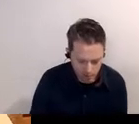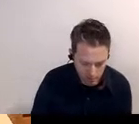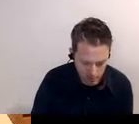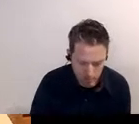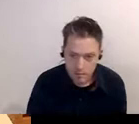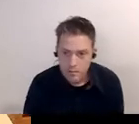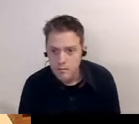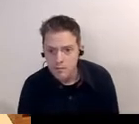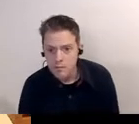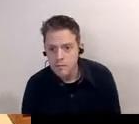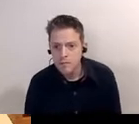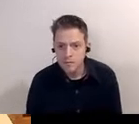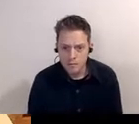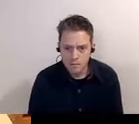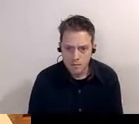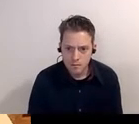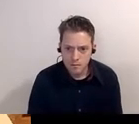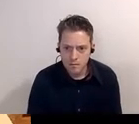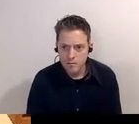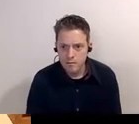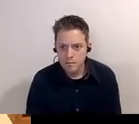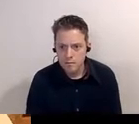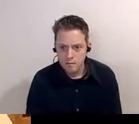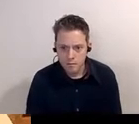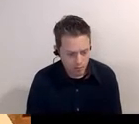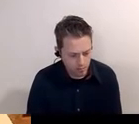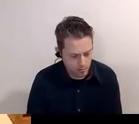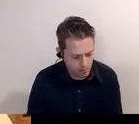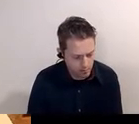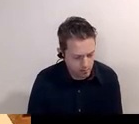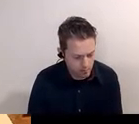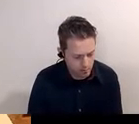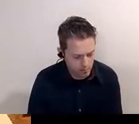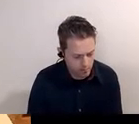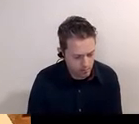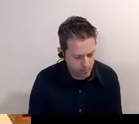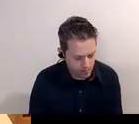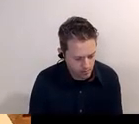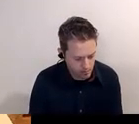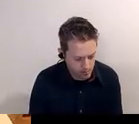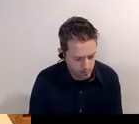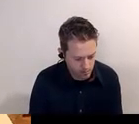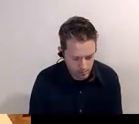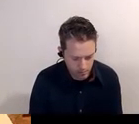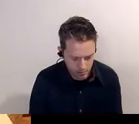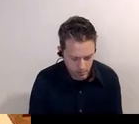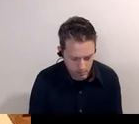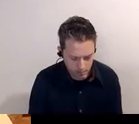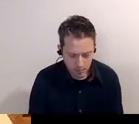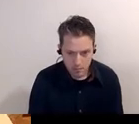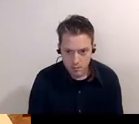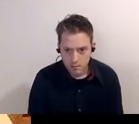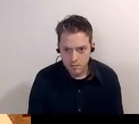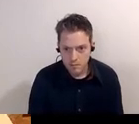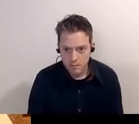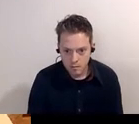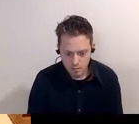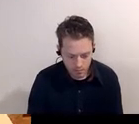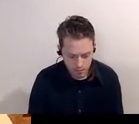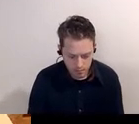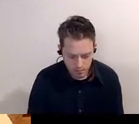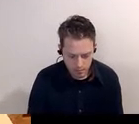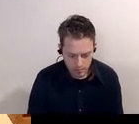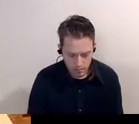fable street elementary and they also have a nice historic estate marker in front of stanford warren library um and lastly